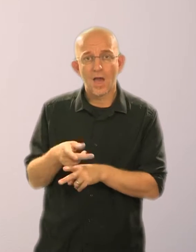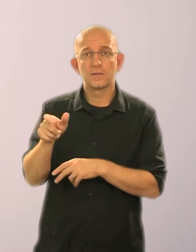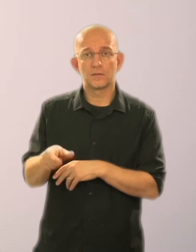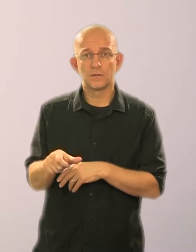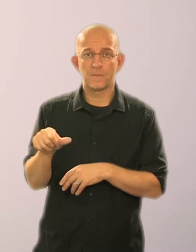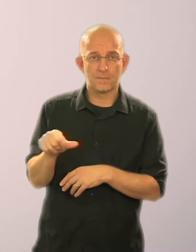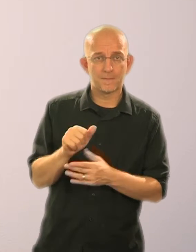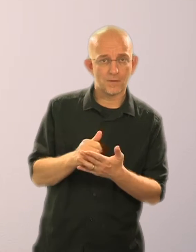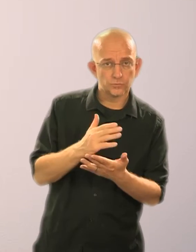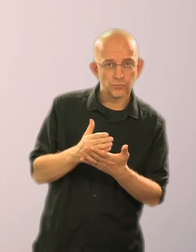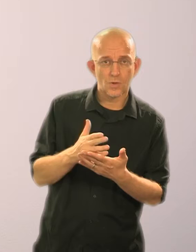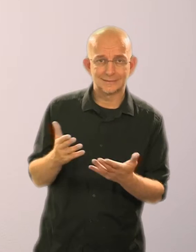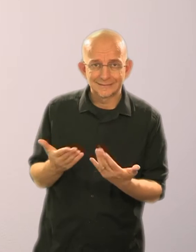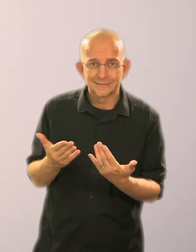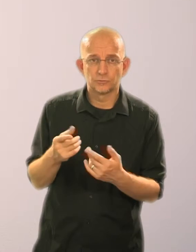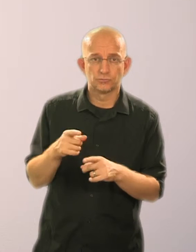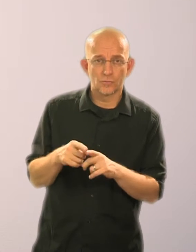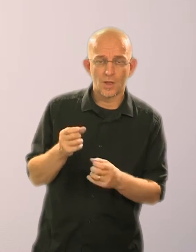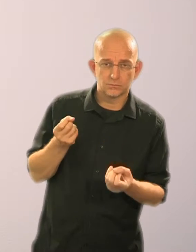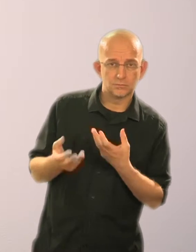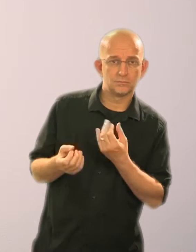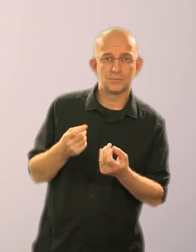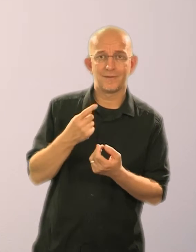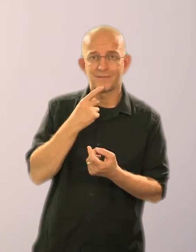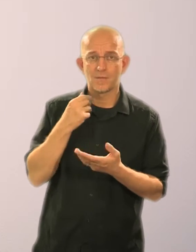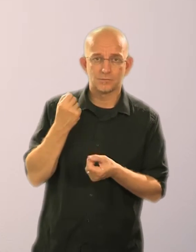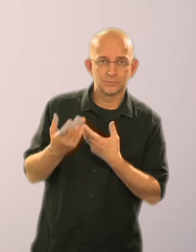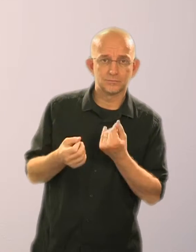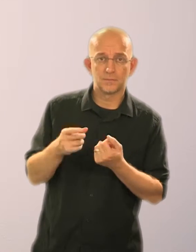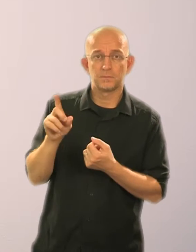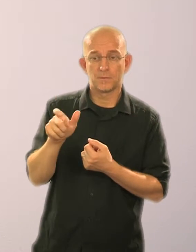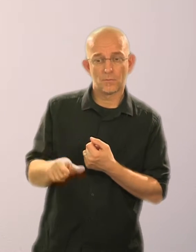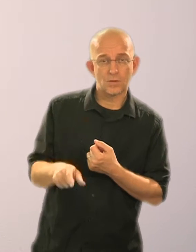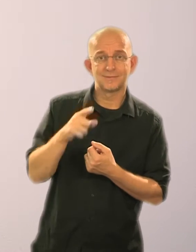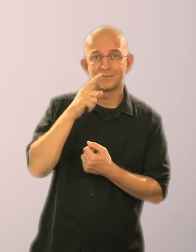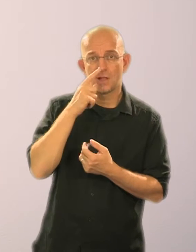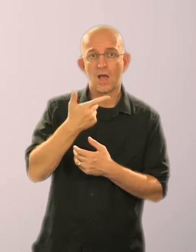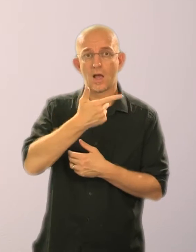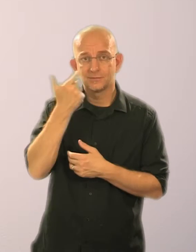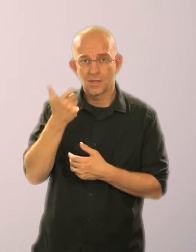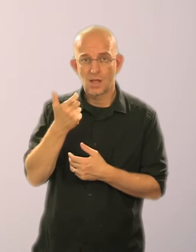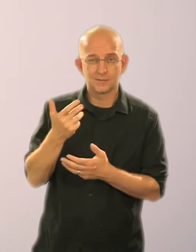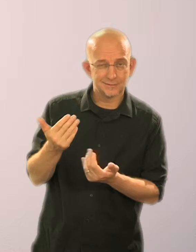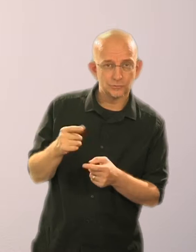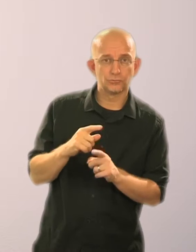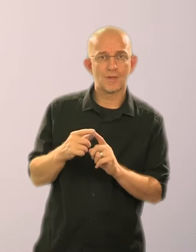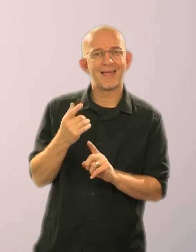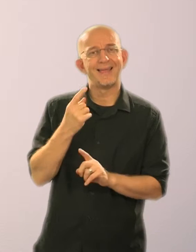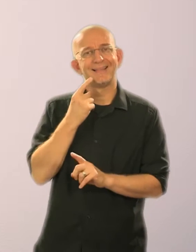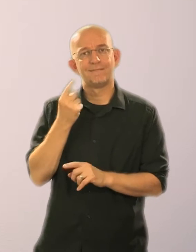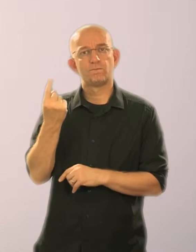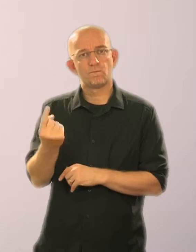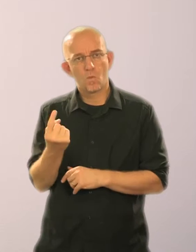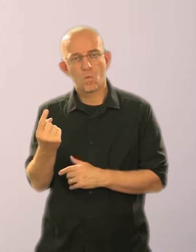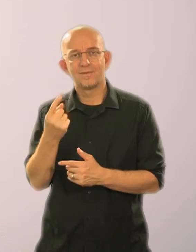information in a way the person can understand, and then make it easy for them to try and explain their preferences.